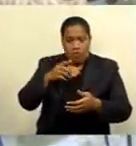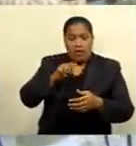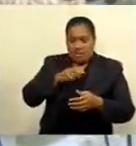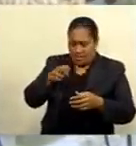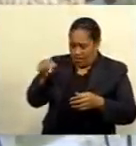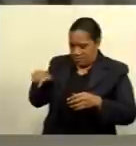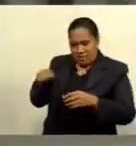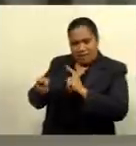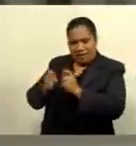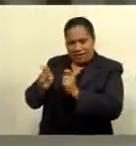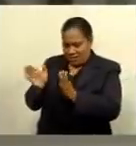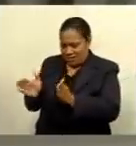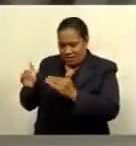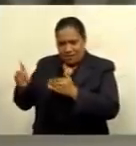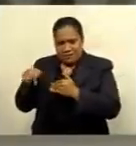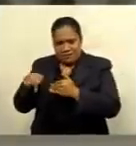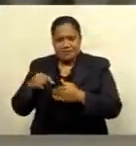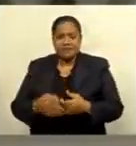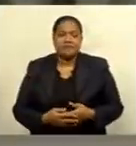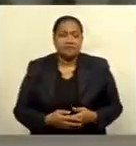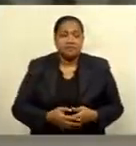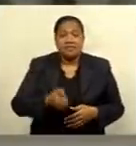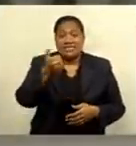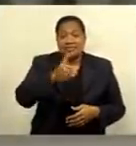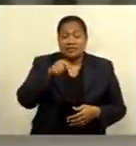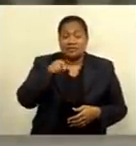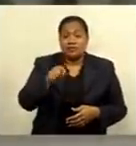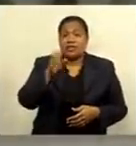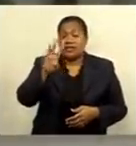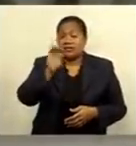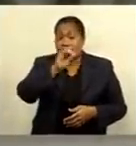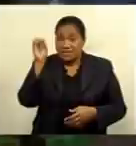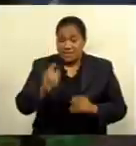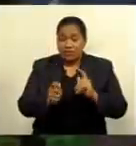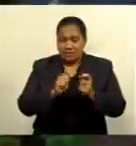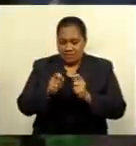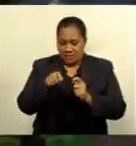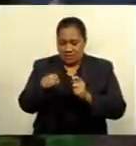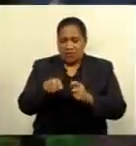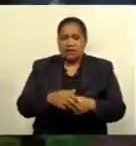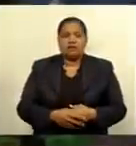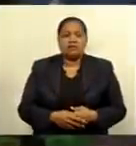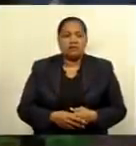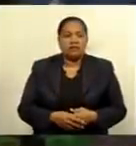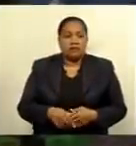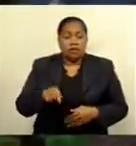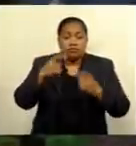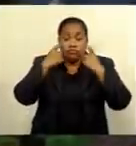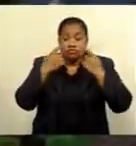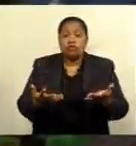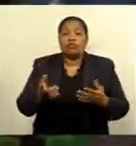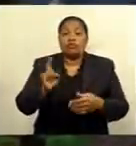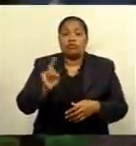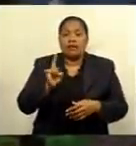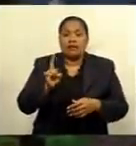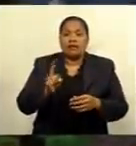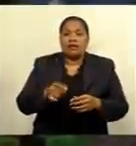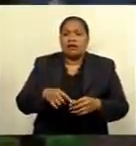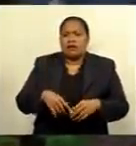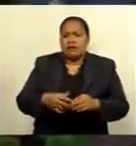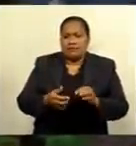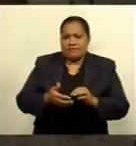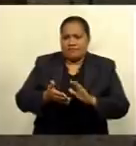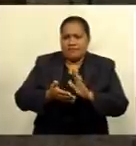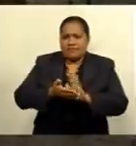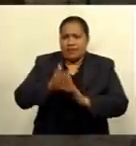daily test positivity is 16.3 percent, which is on a downward trend but indicates a high level of community transmission.